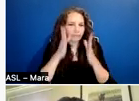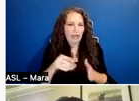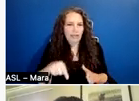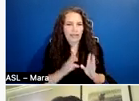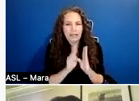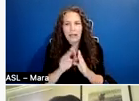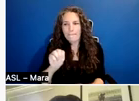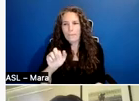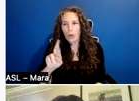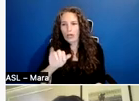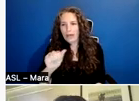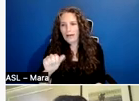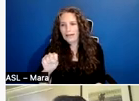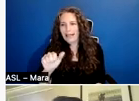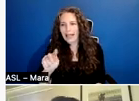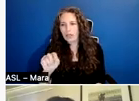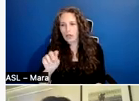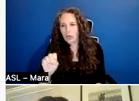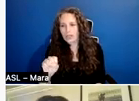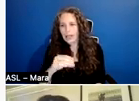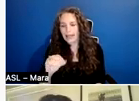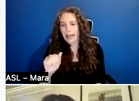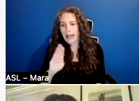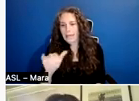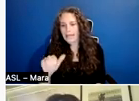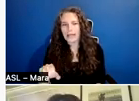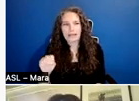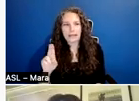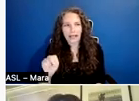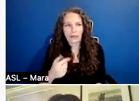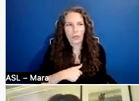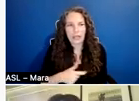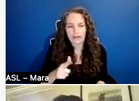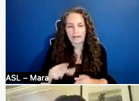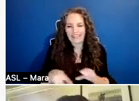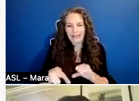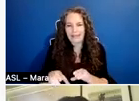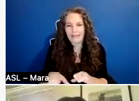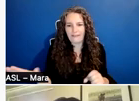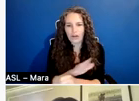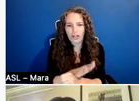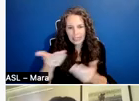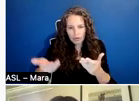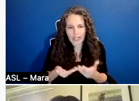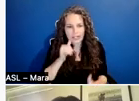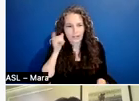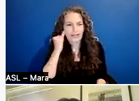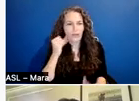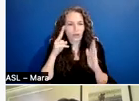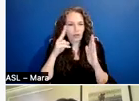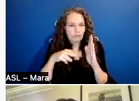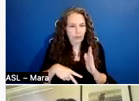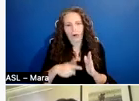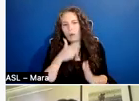Maria Santos and Abby Sun. We did our full introductions yesterday. So if you want to look at those in more depth, you can in the recording.